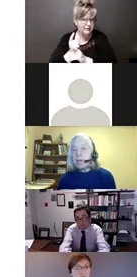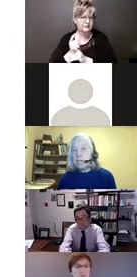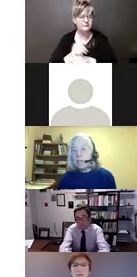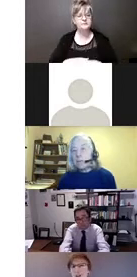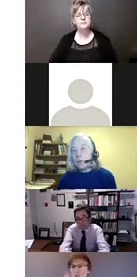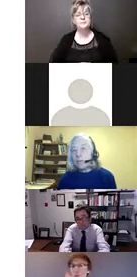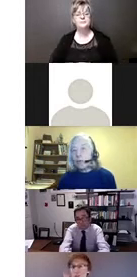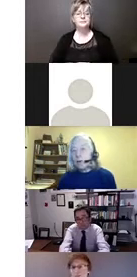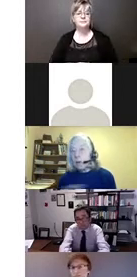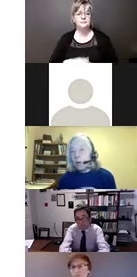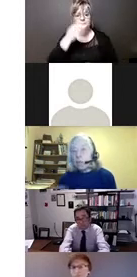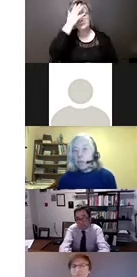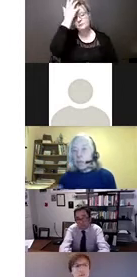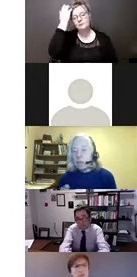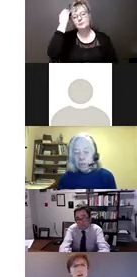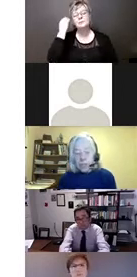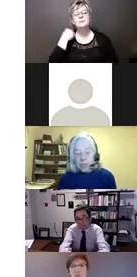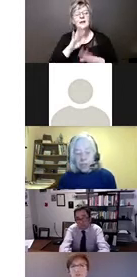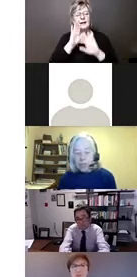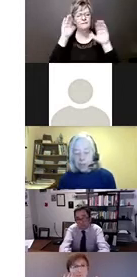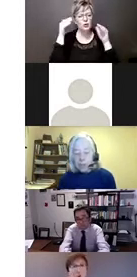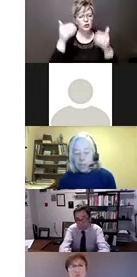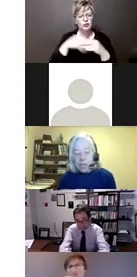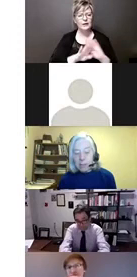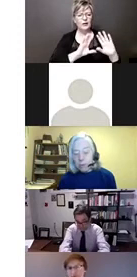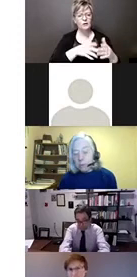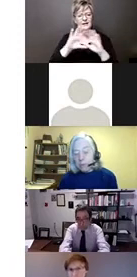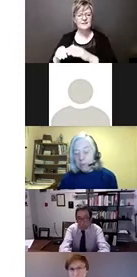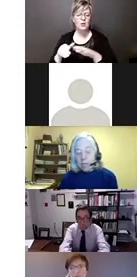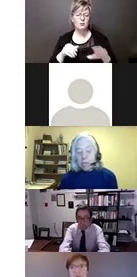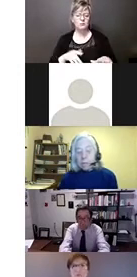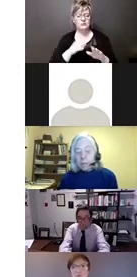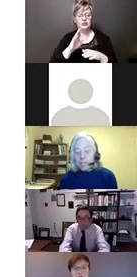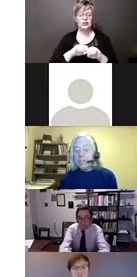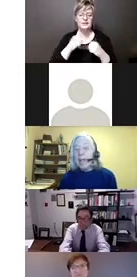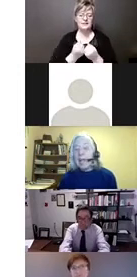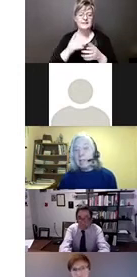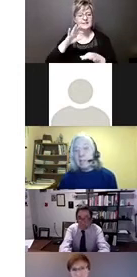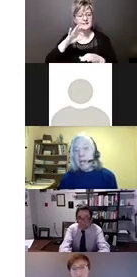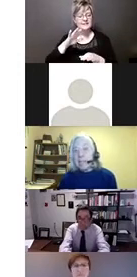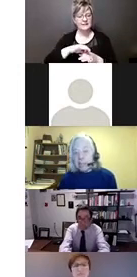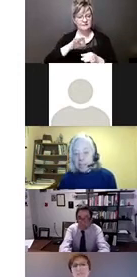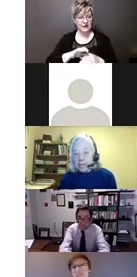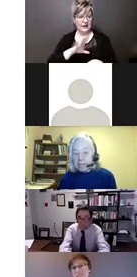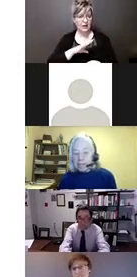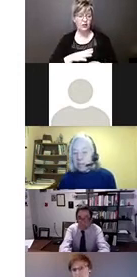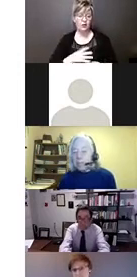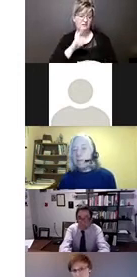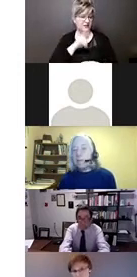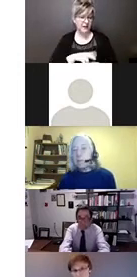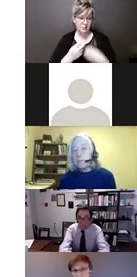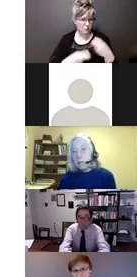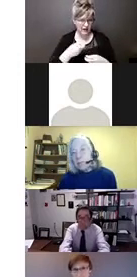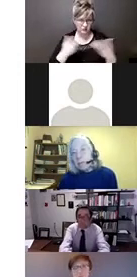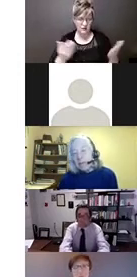areas of focus across the two conventions for civil society groups. First is the lack of data and analysis in